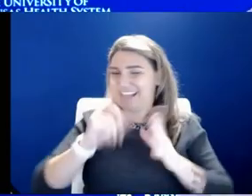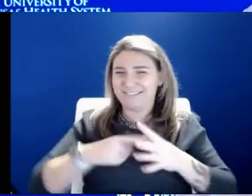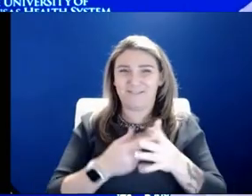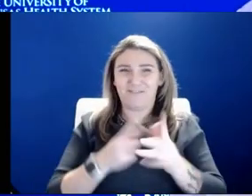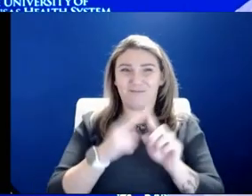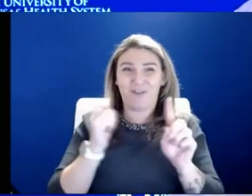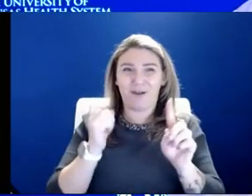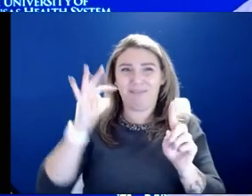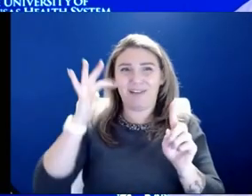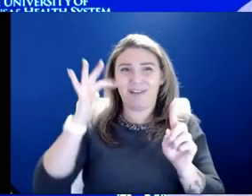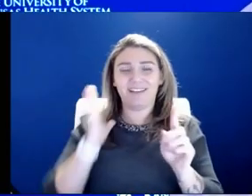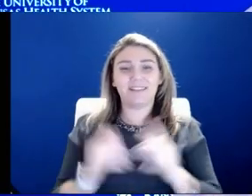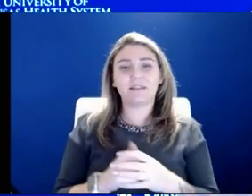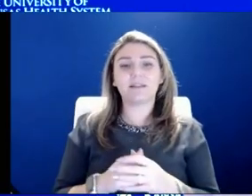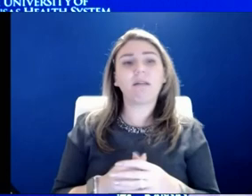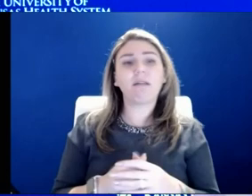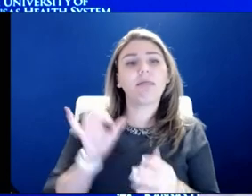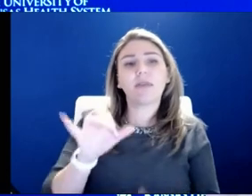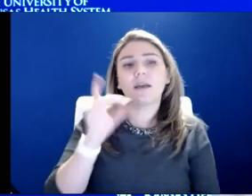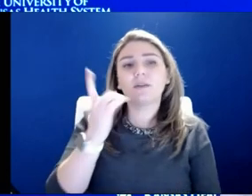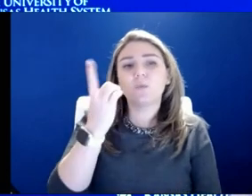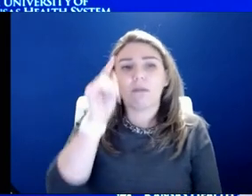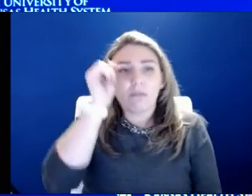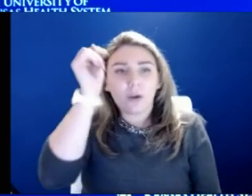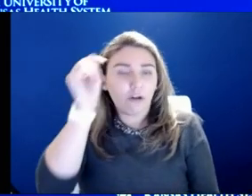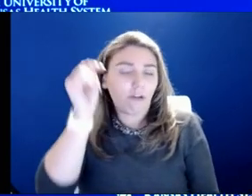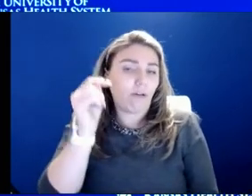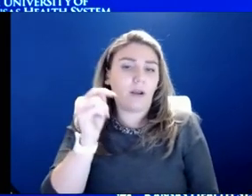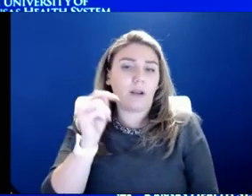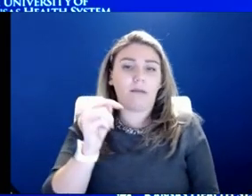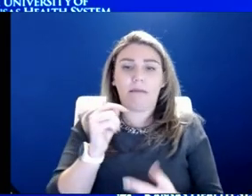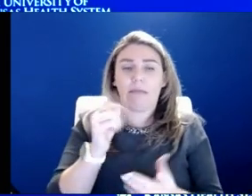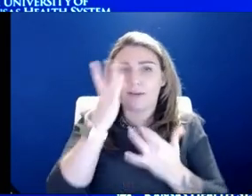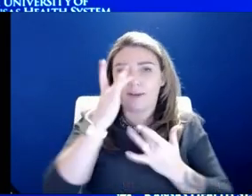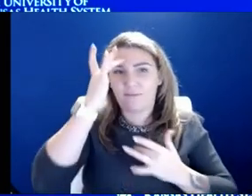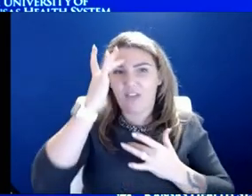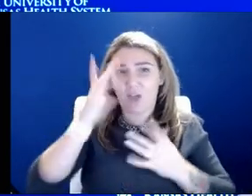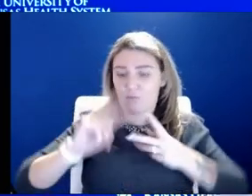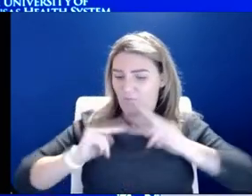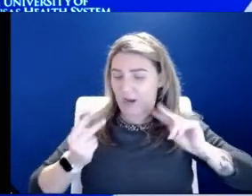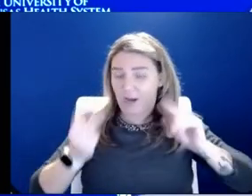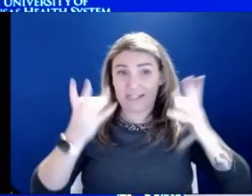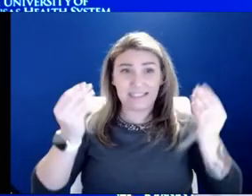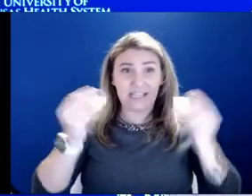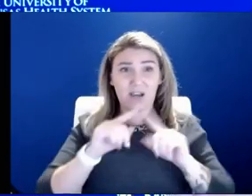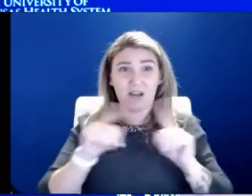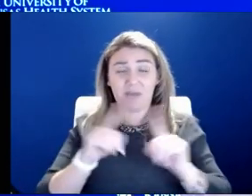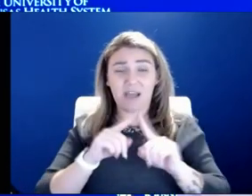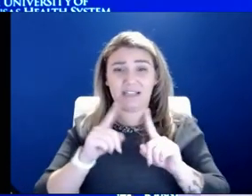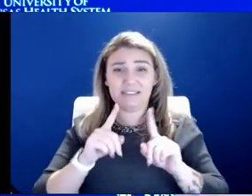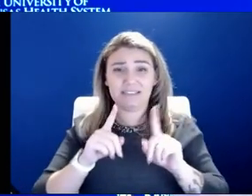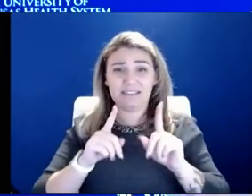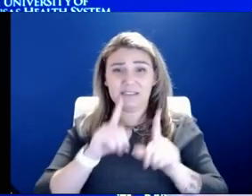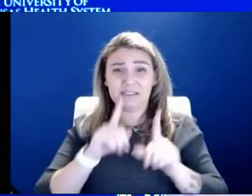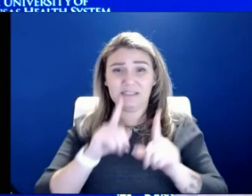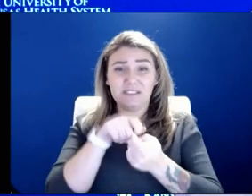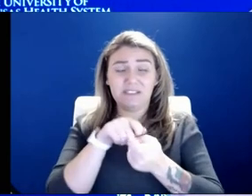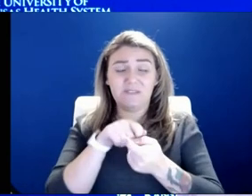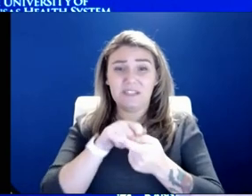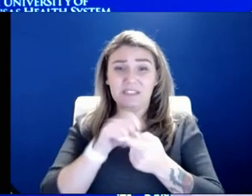Yeah. I mean, that is a theory that some of these viral variants are out there, but if they get into certain situations, they can start to then